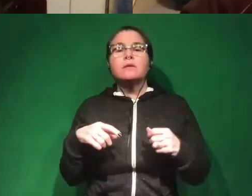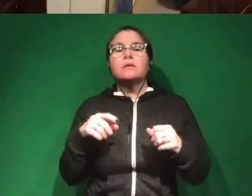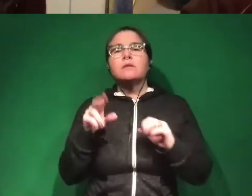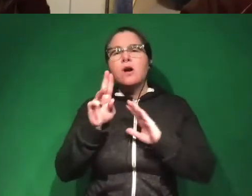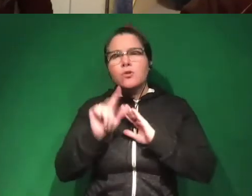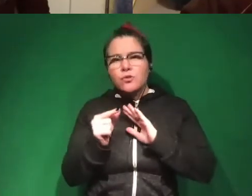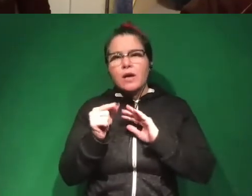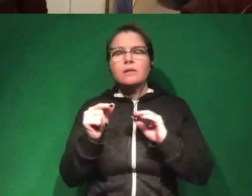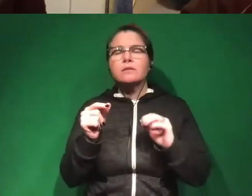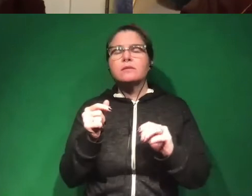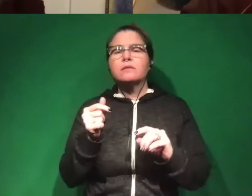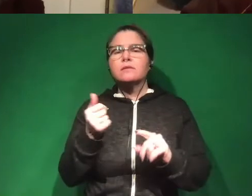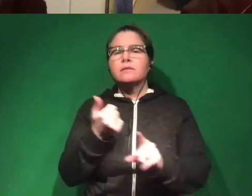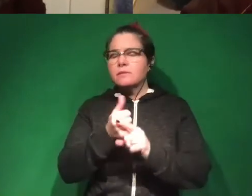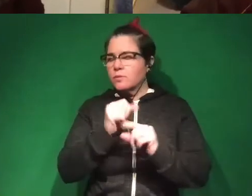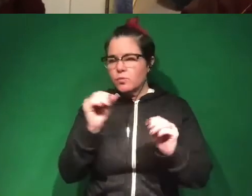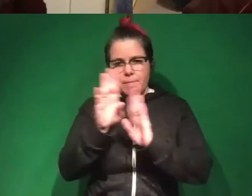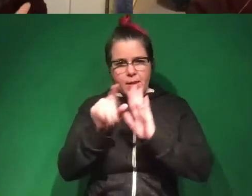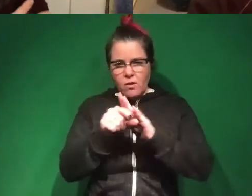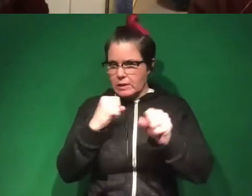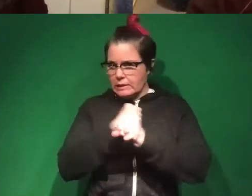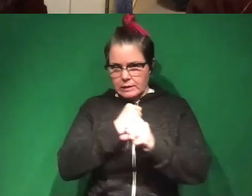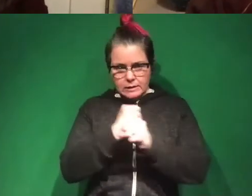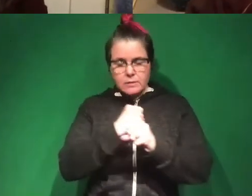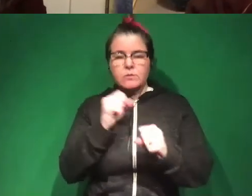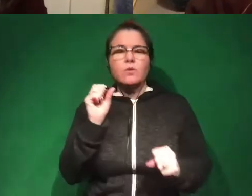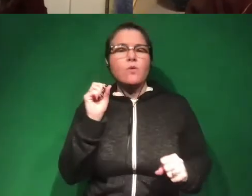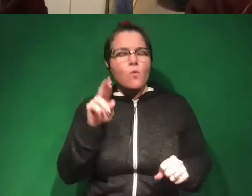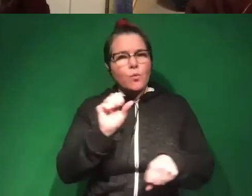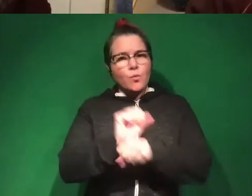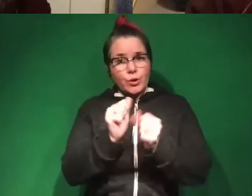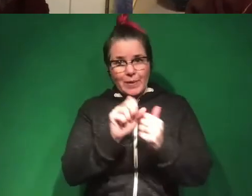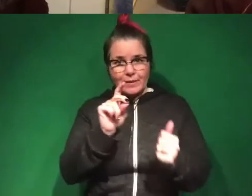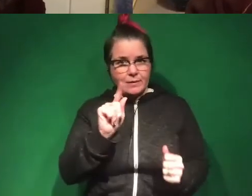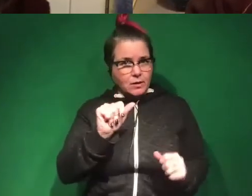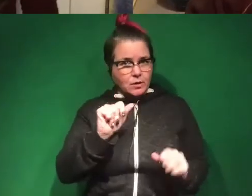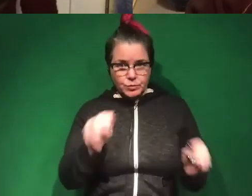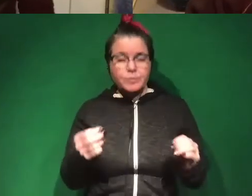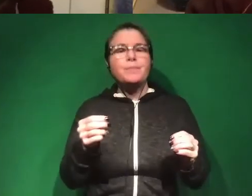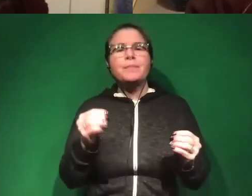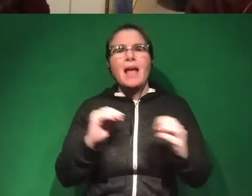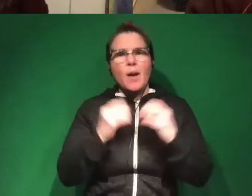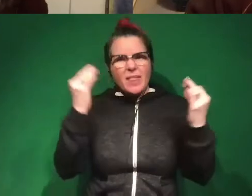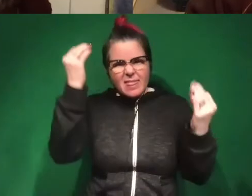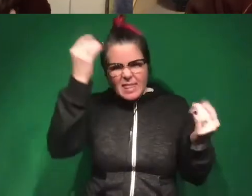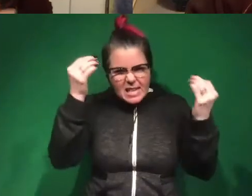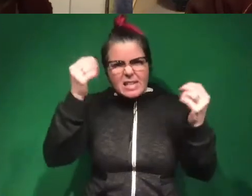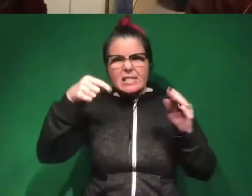undergrads who don't have a background in statistics or in working with data, how to think thoughtfully about